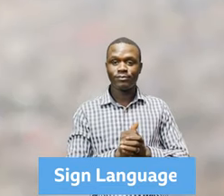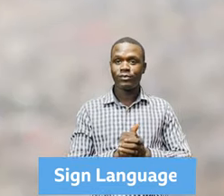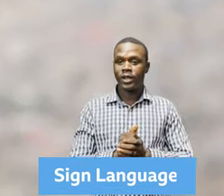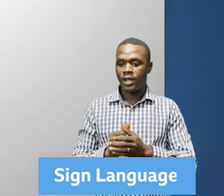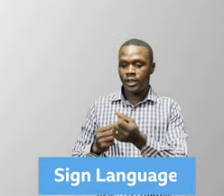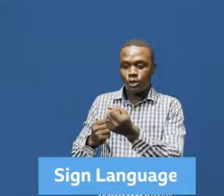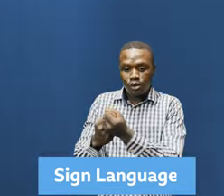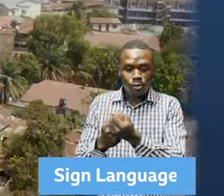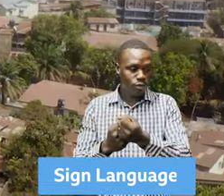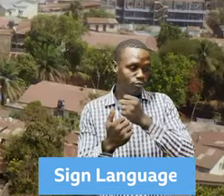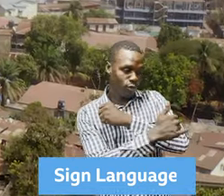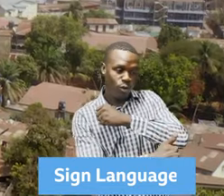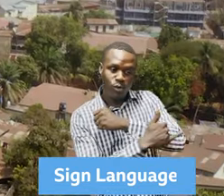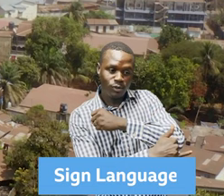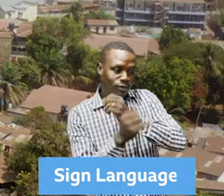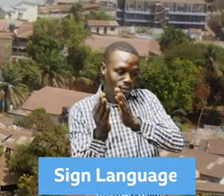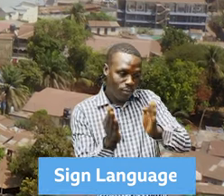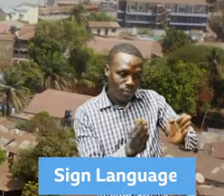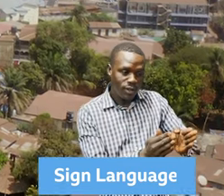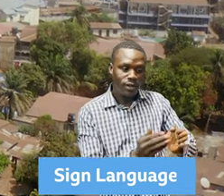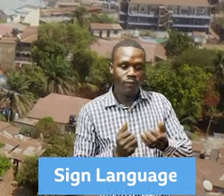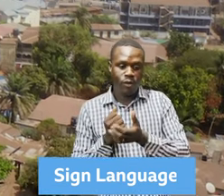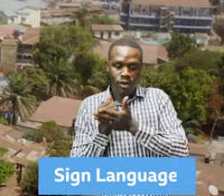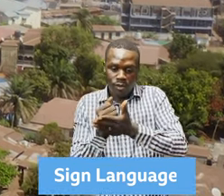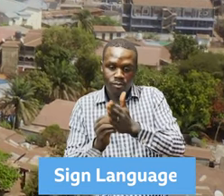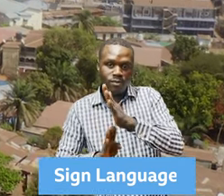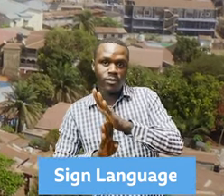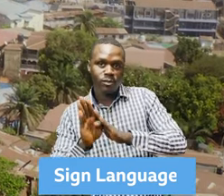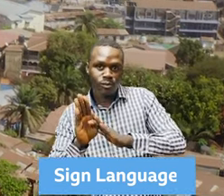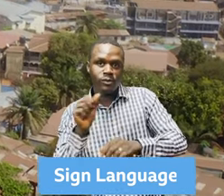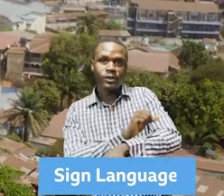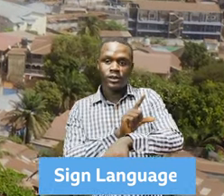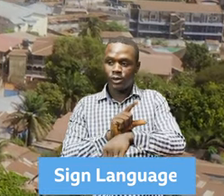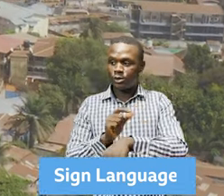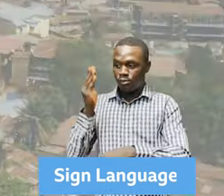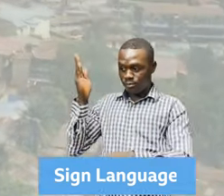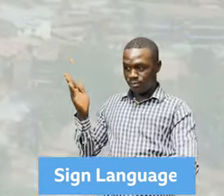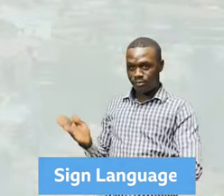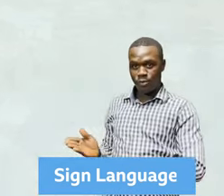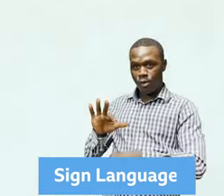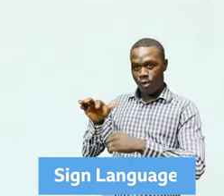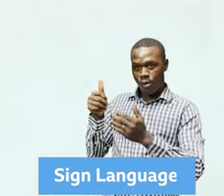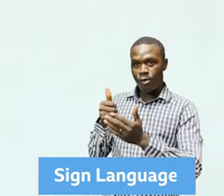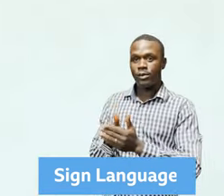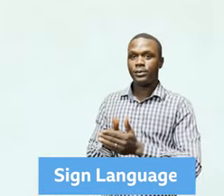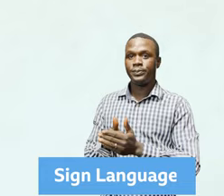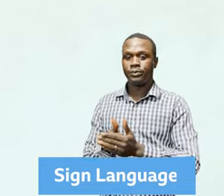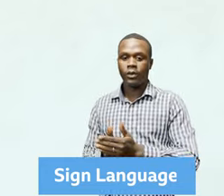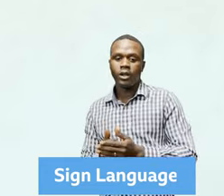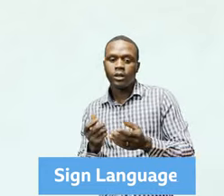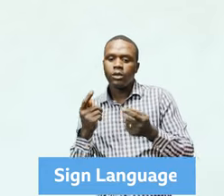aligned to the country's medium-term national development plan and the sustainable development goals, has been